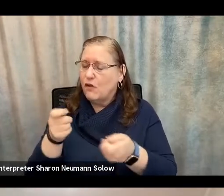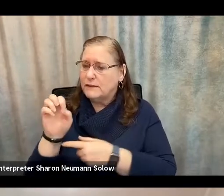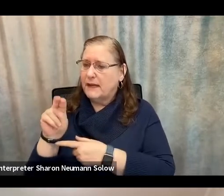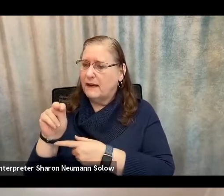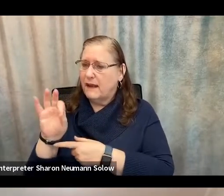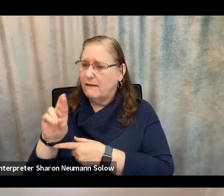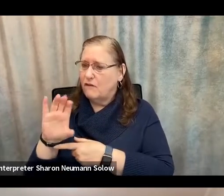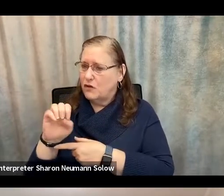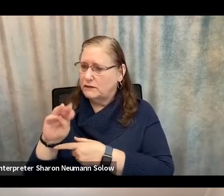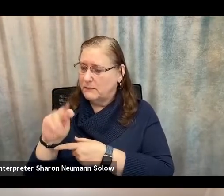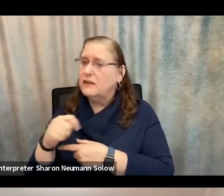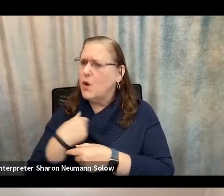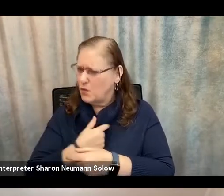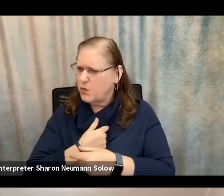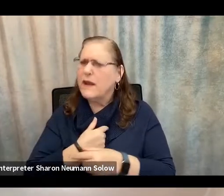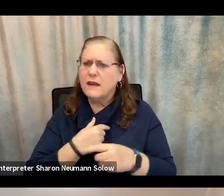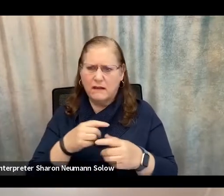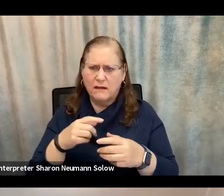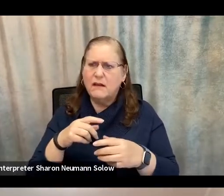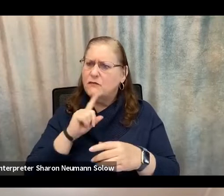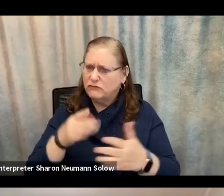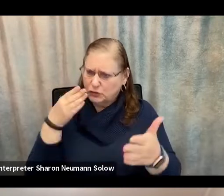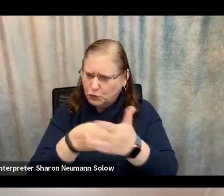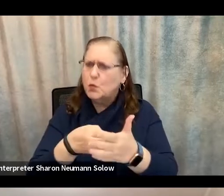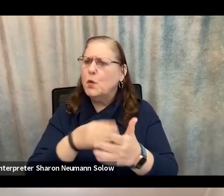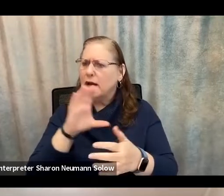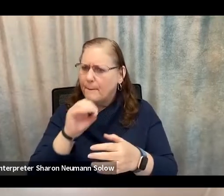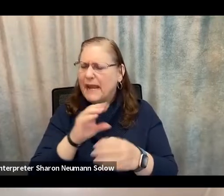sue individuals and companies who have broken the law.